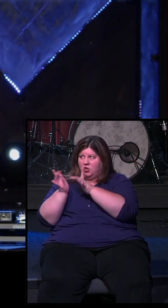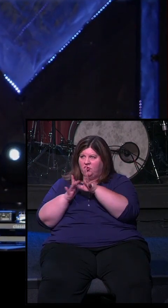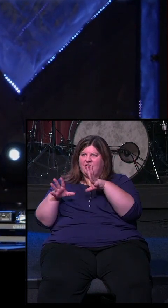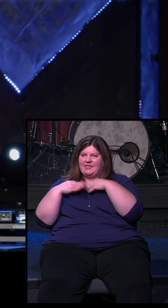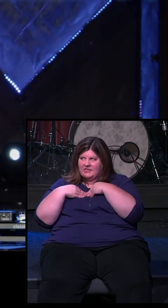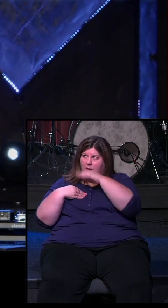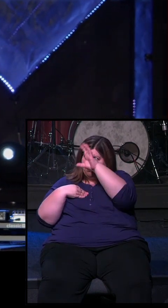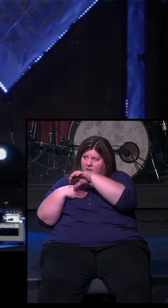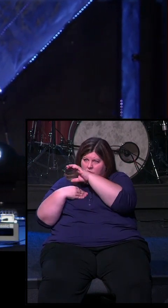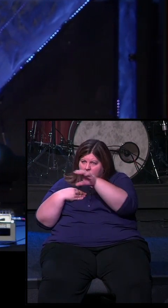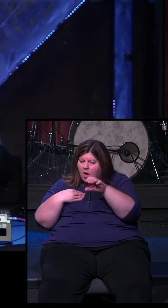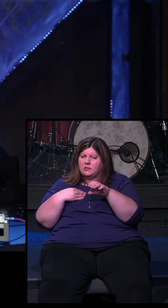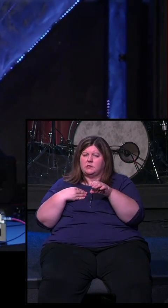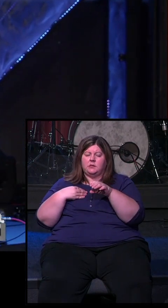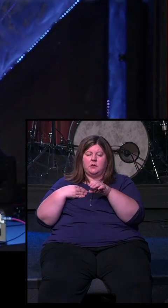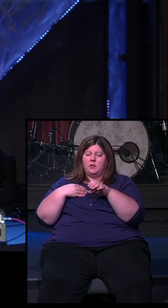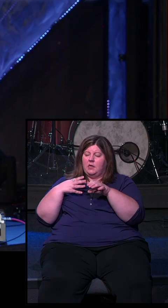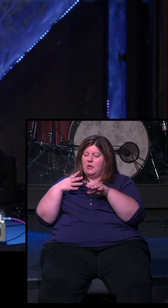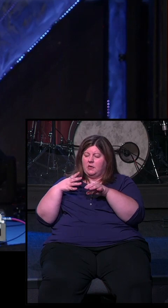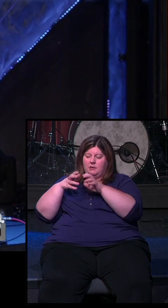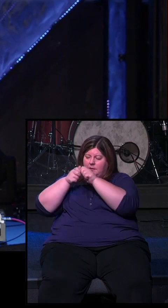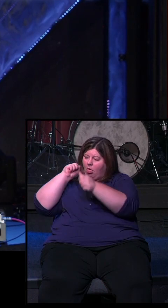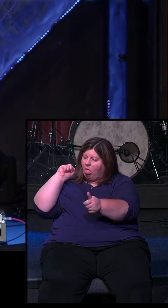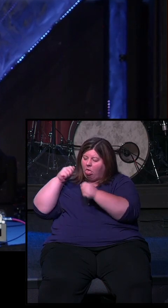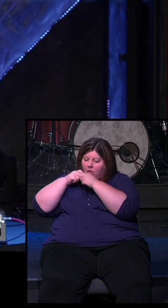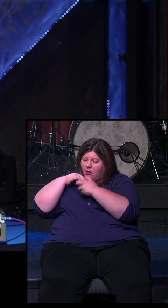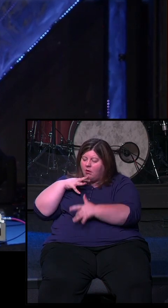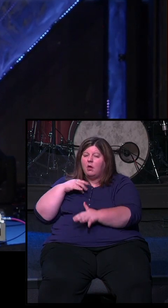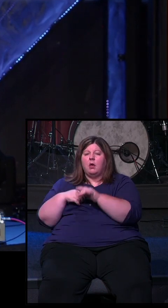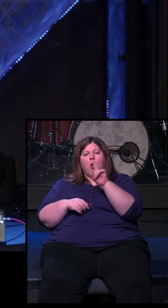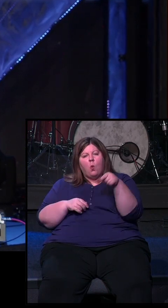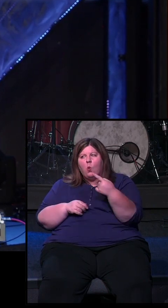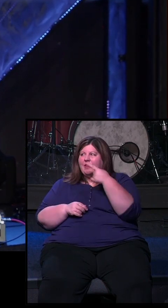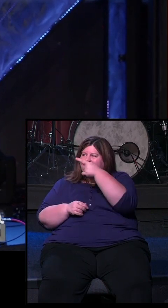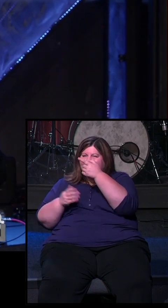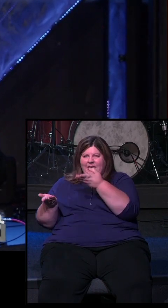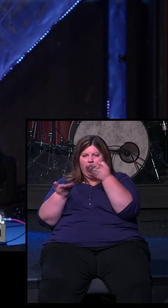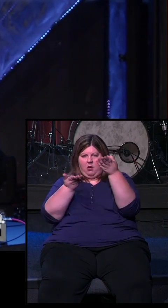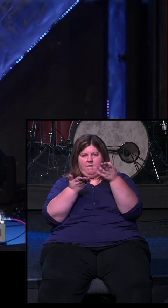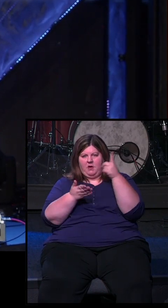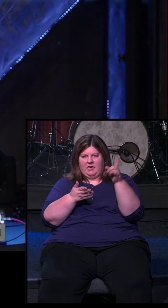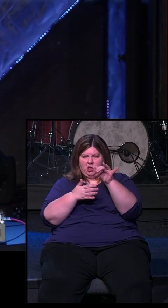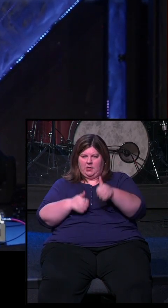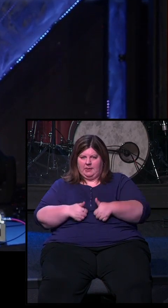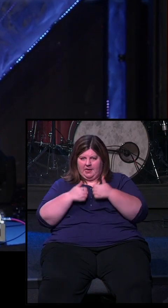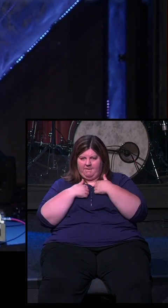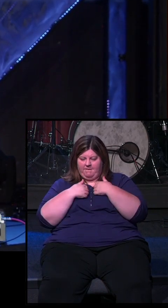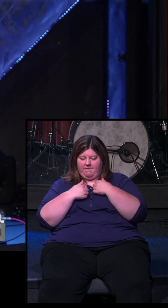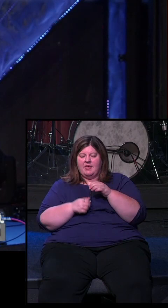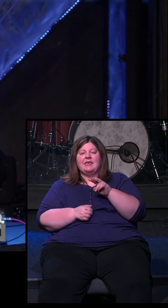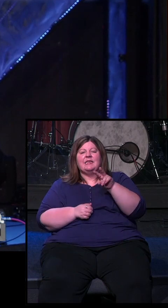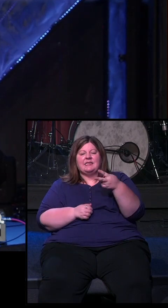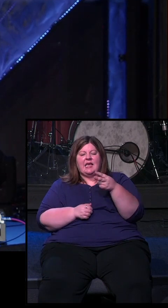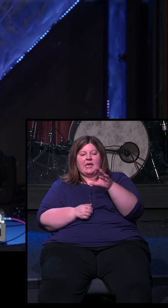He was torn in half. And because of that, he is the only one who can offer us eternal life. That's why in 2 Corinthians 1.20,